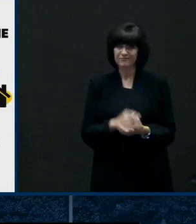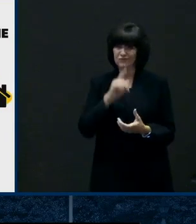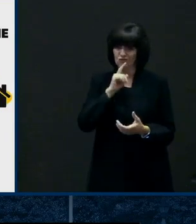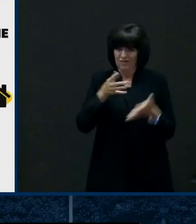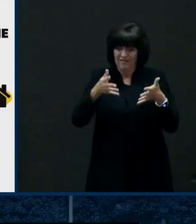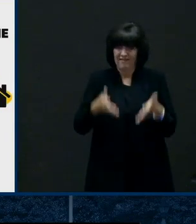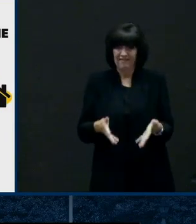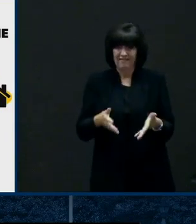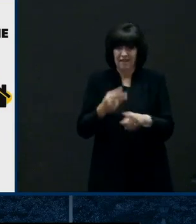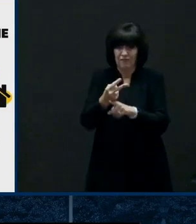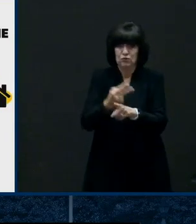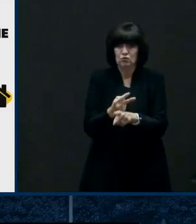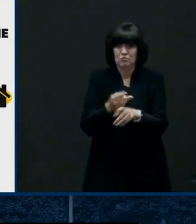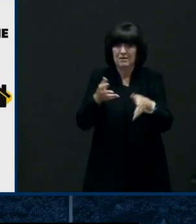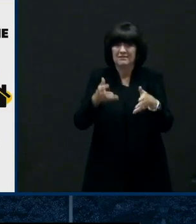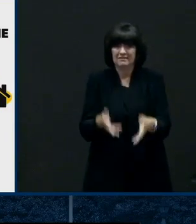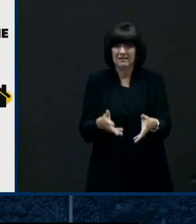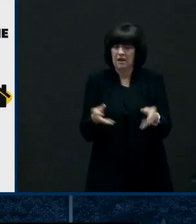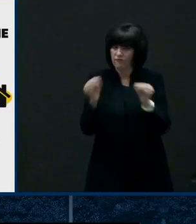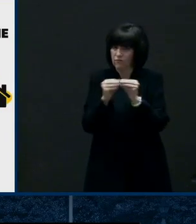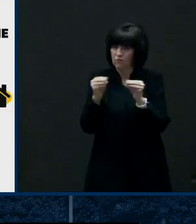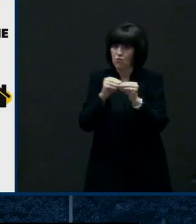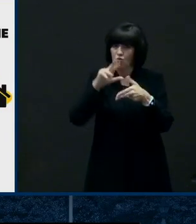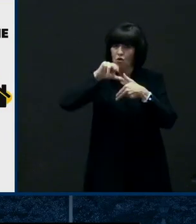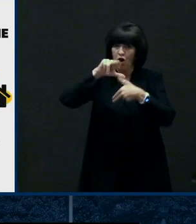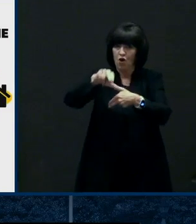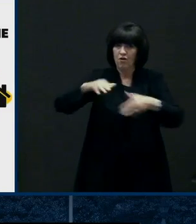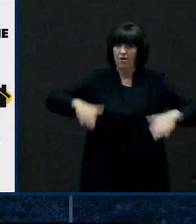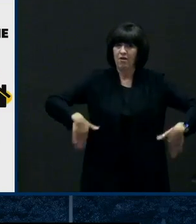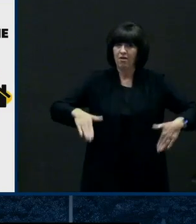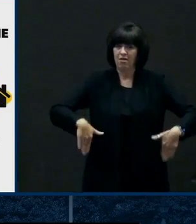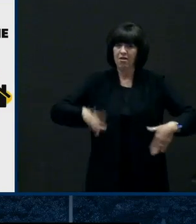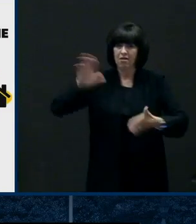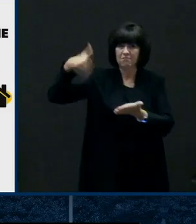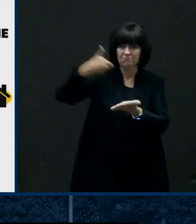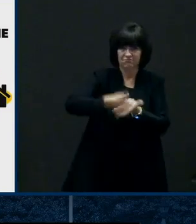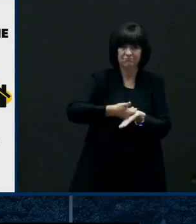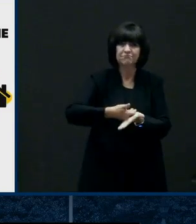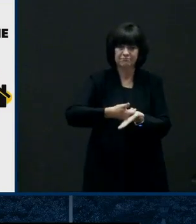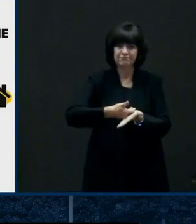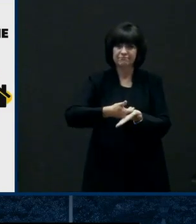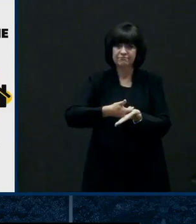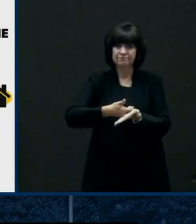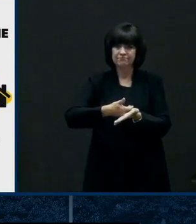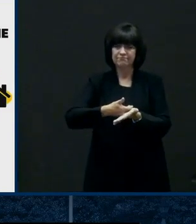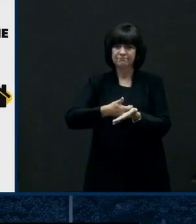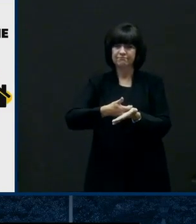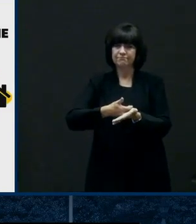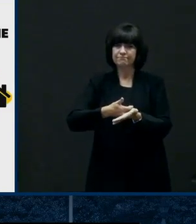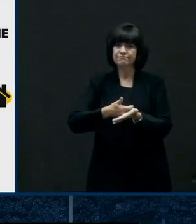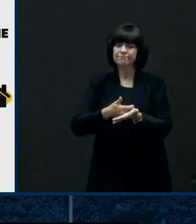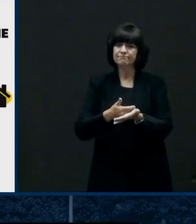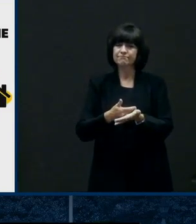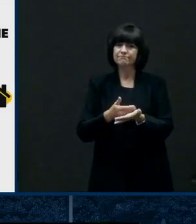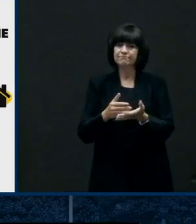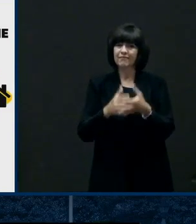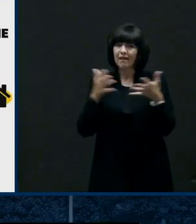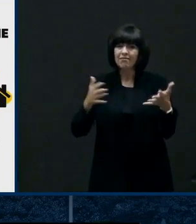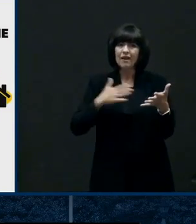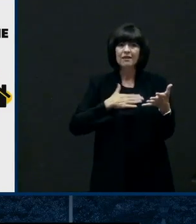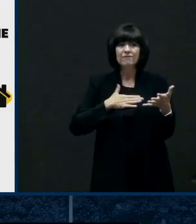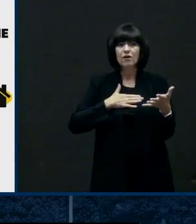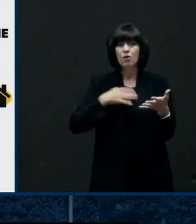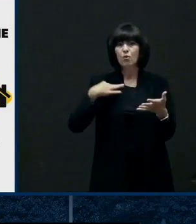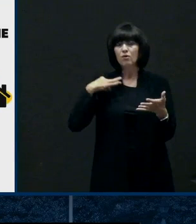left. And I think we can't underplay it, especially there's fatigue amongst, you know, a lot of our, you know, volunteers